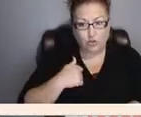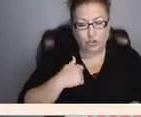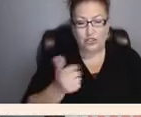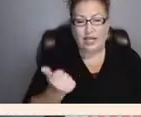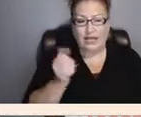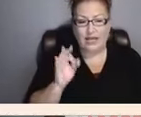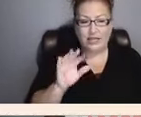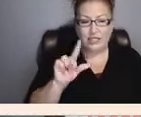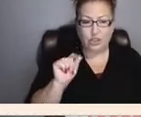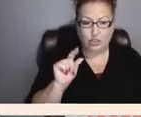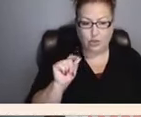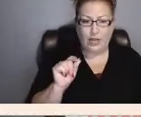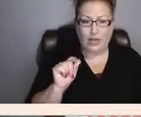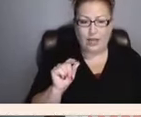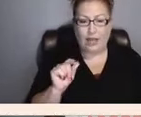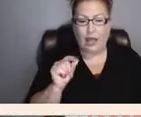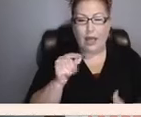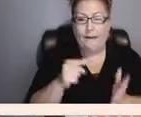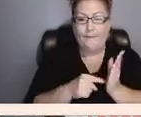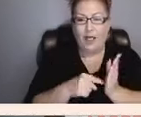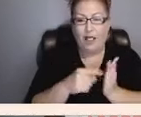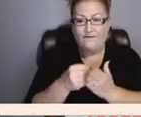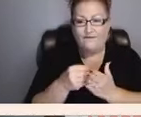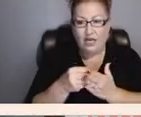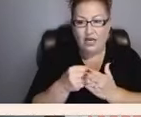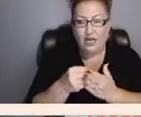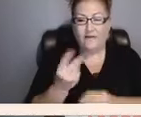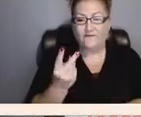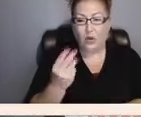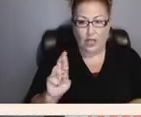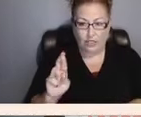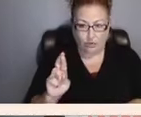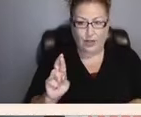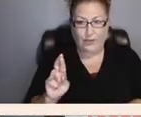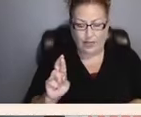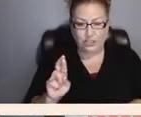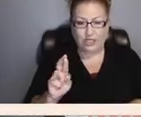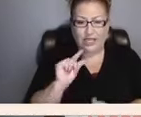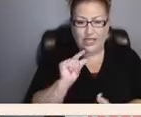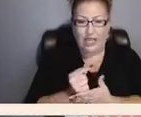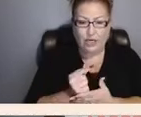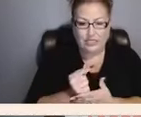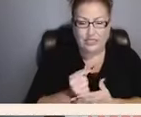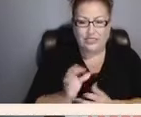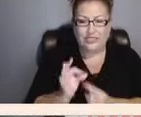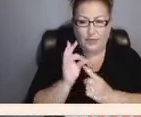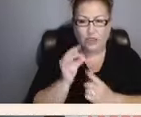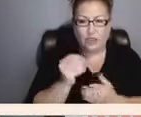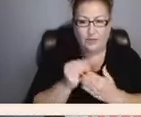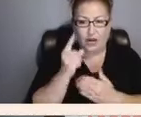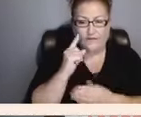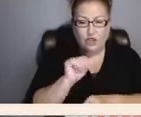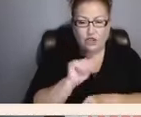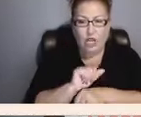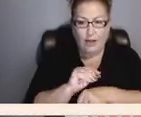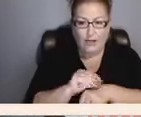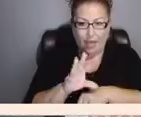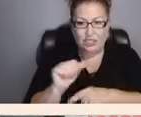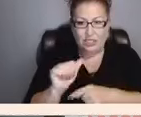a bill funding vocational rehabilitation guarantees federal money for job counseling and training for